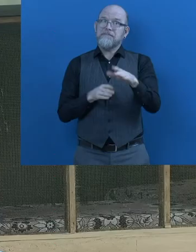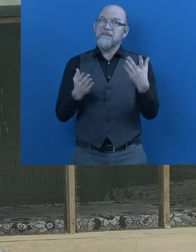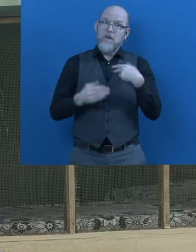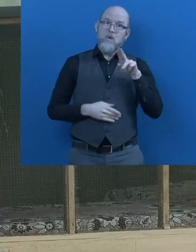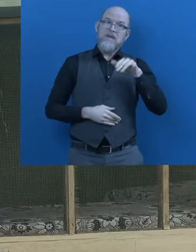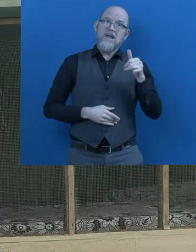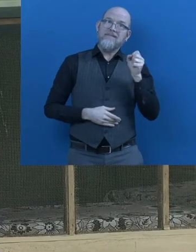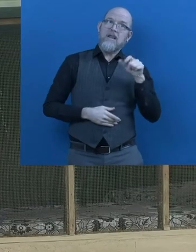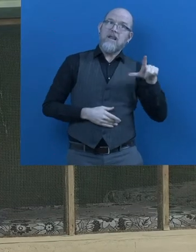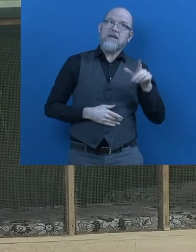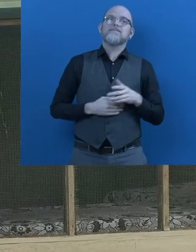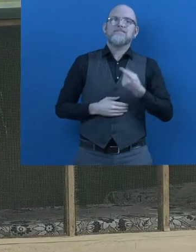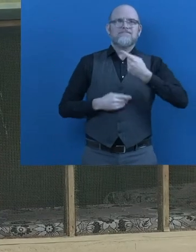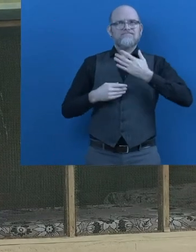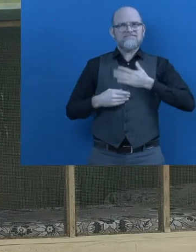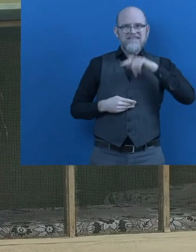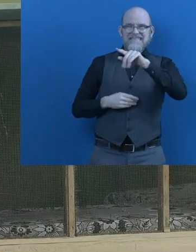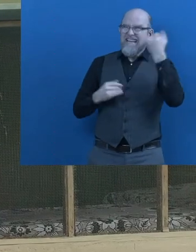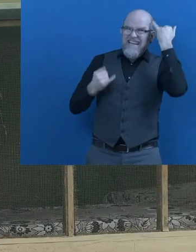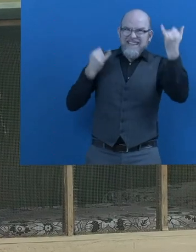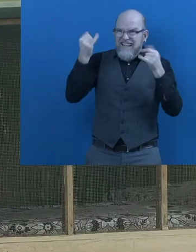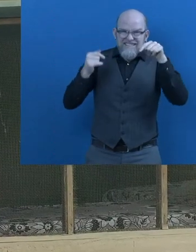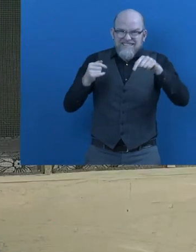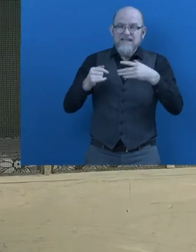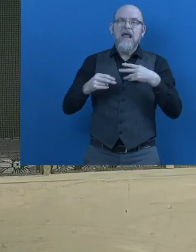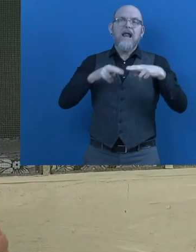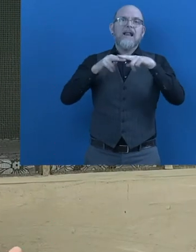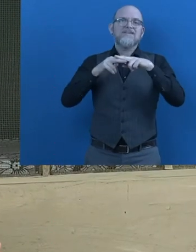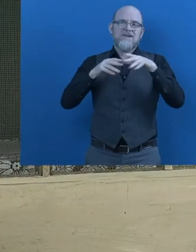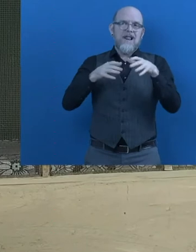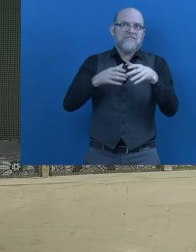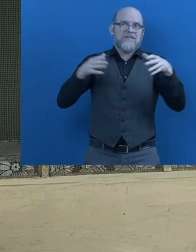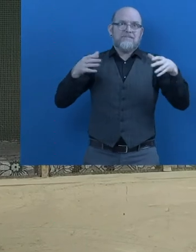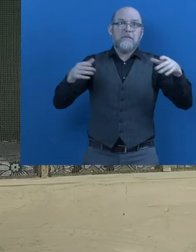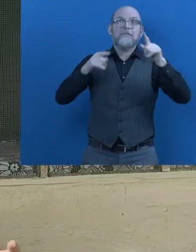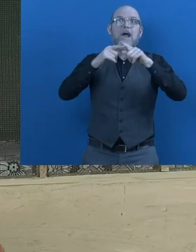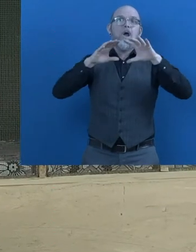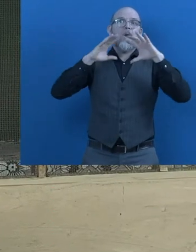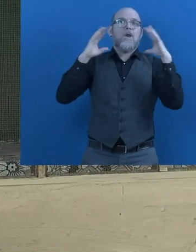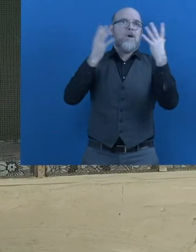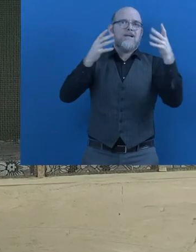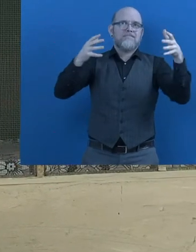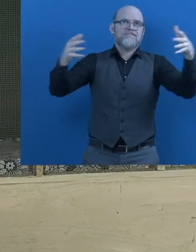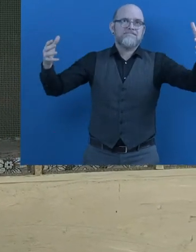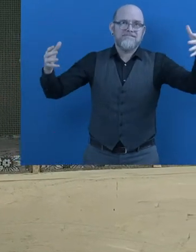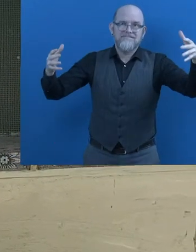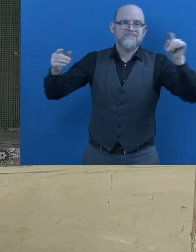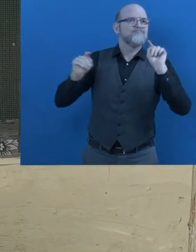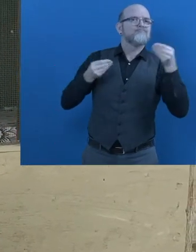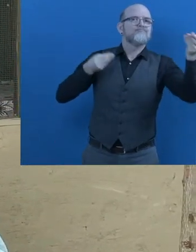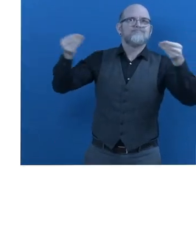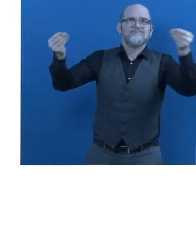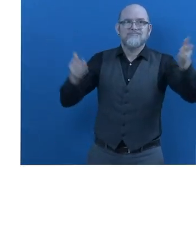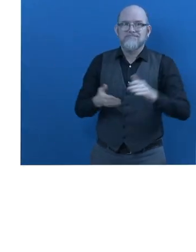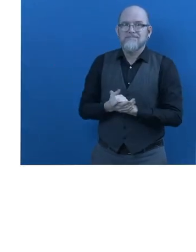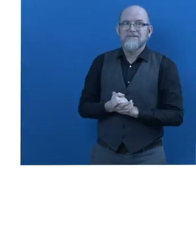We are looking to promote this idea at larger level at national level or globally. Thank you very much.